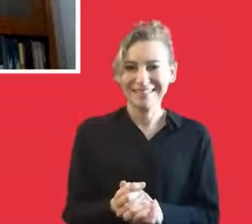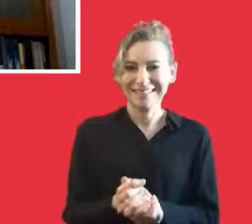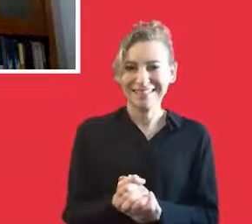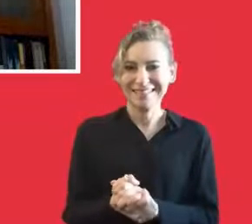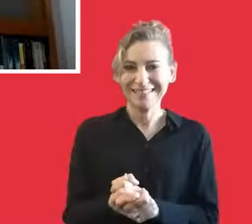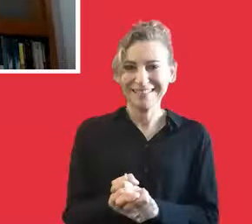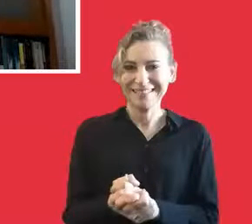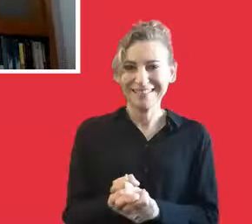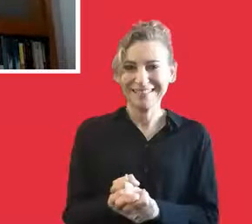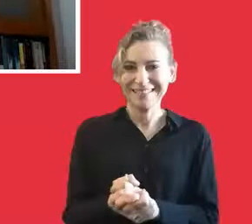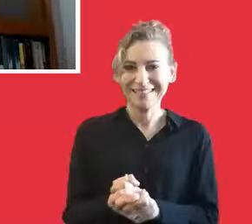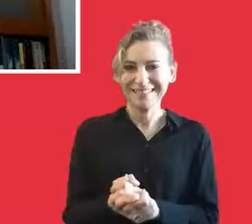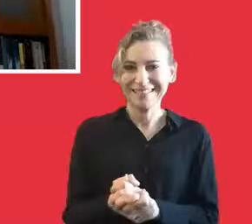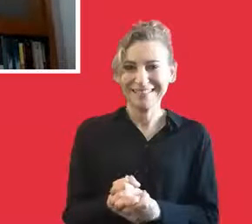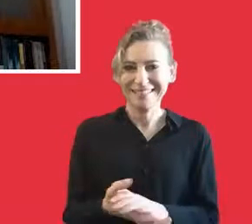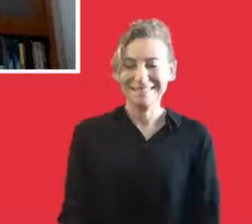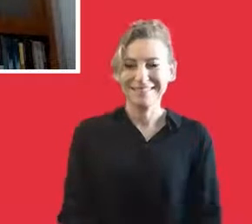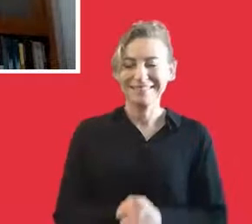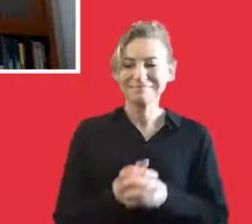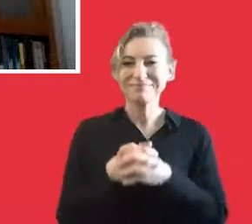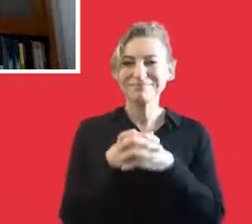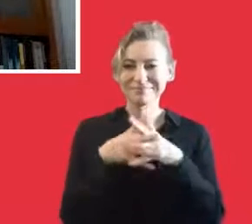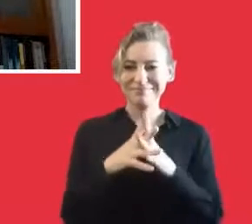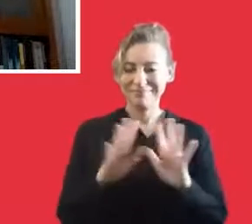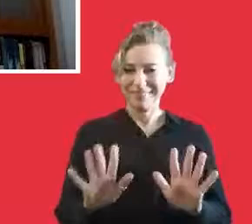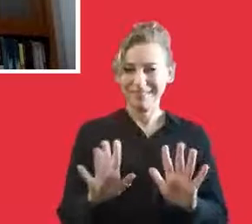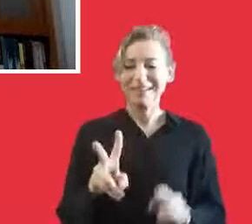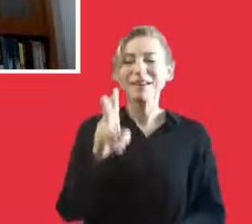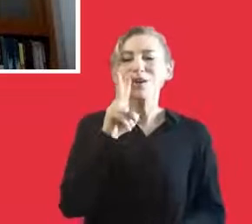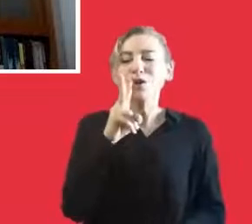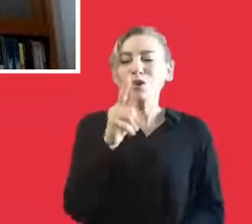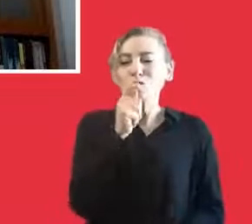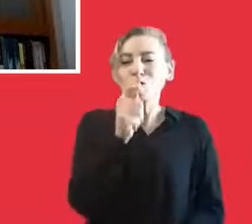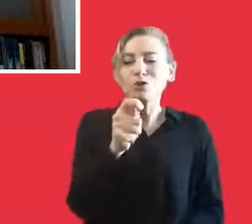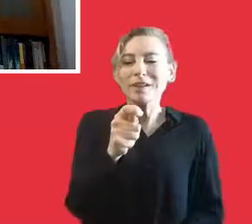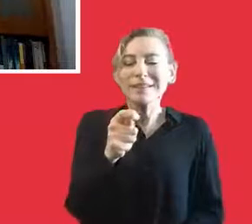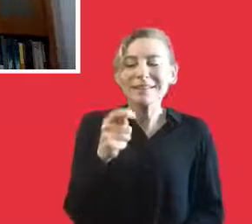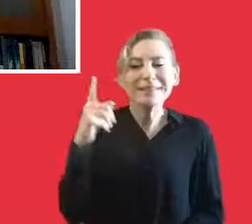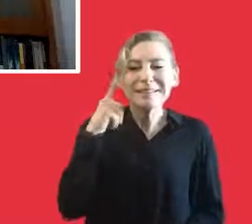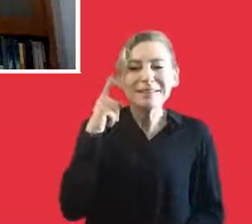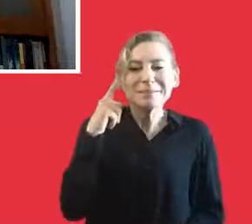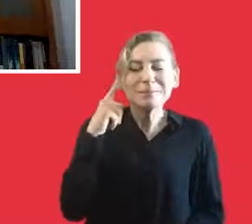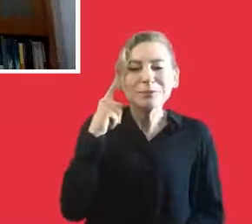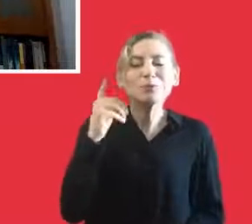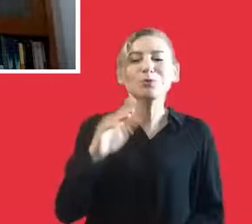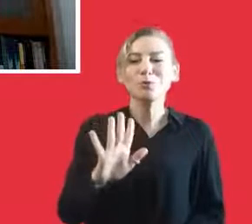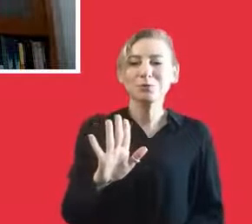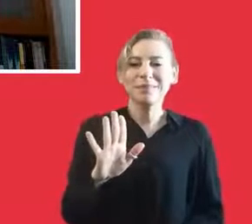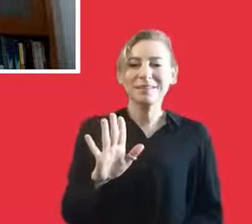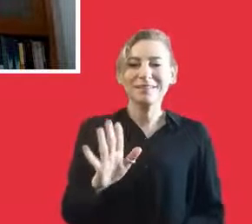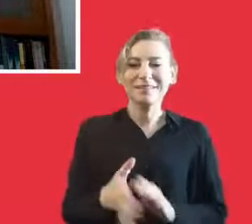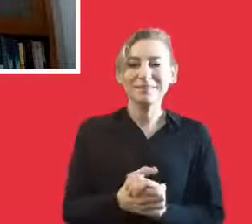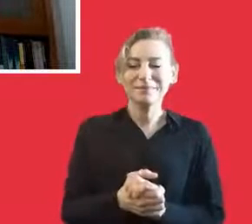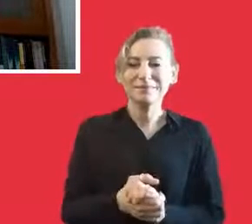I think some of the people are disturbed because of what I said. And I had this interruption. But let me repeat what I had said